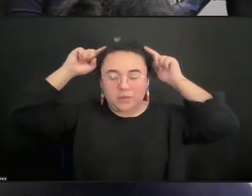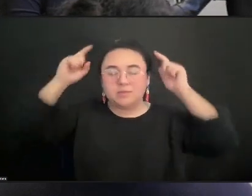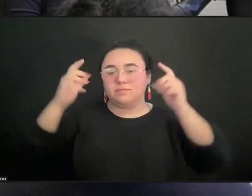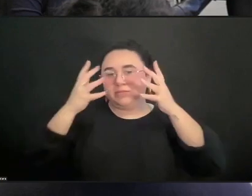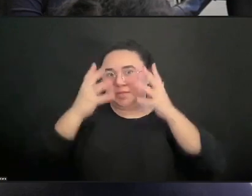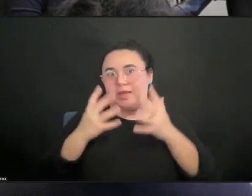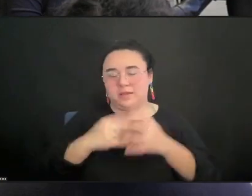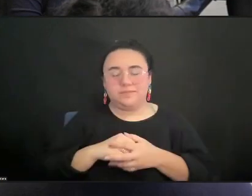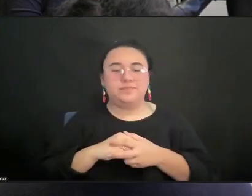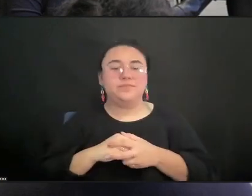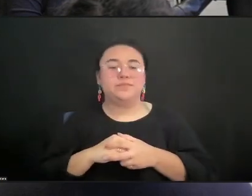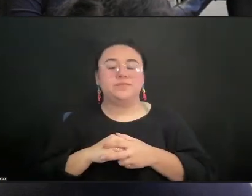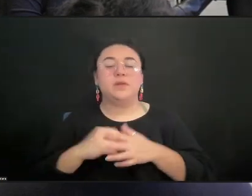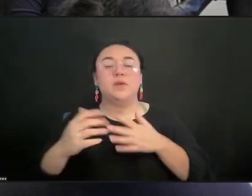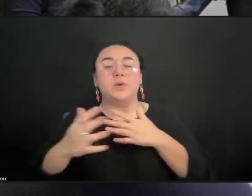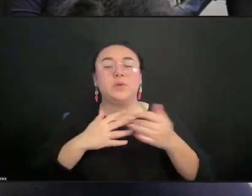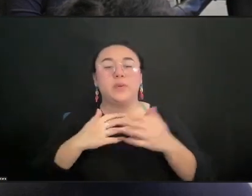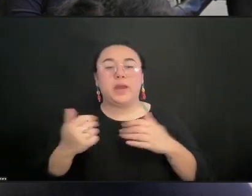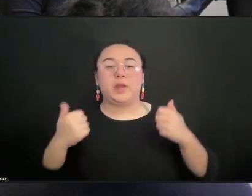sports coat.